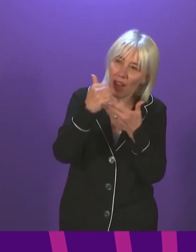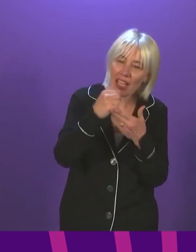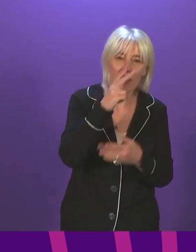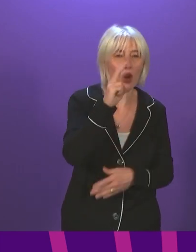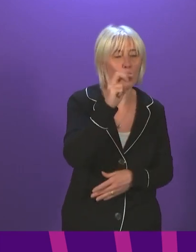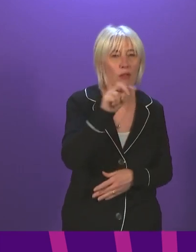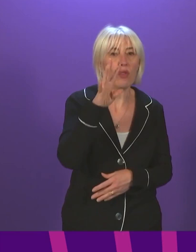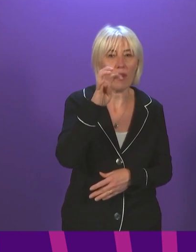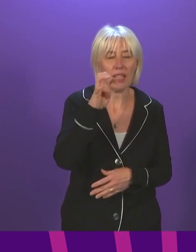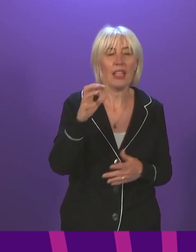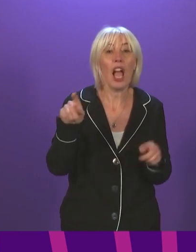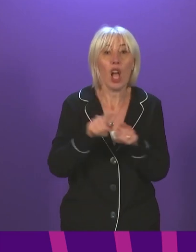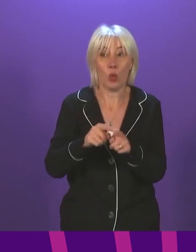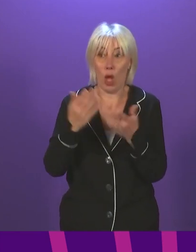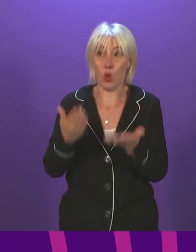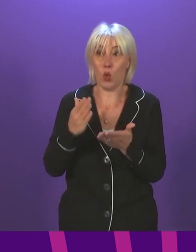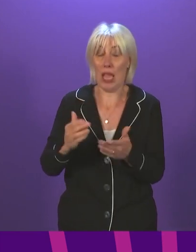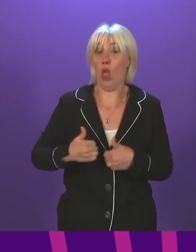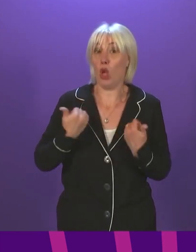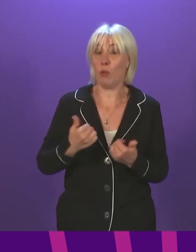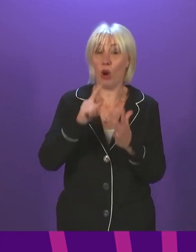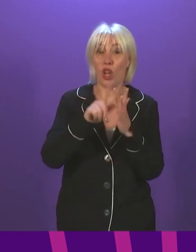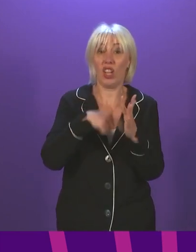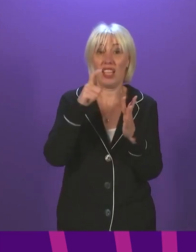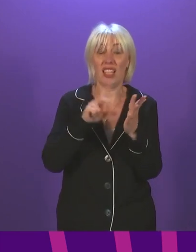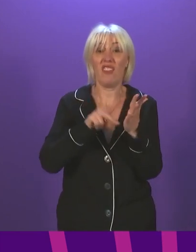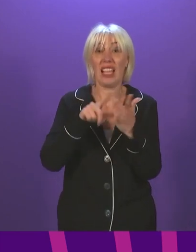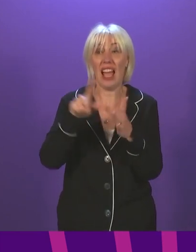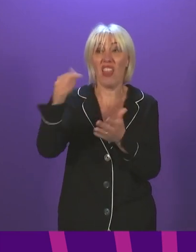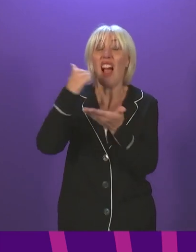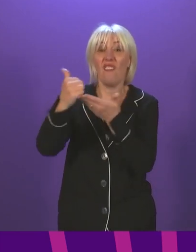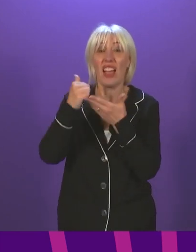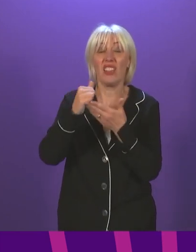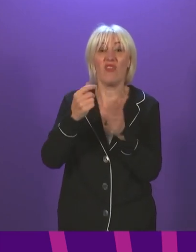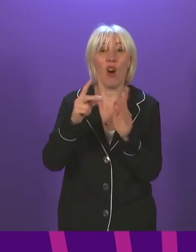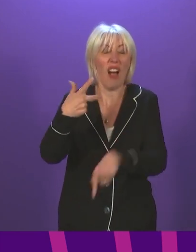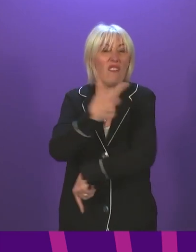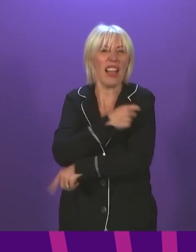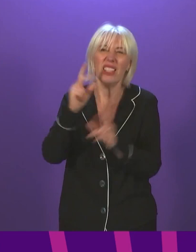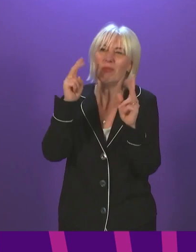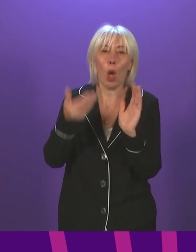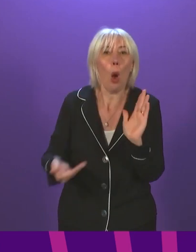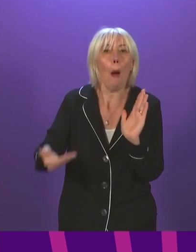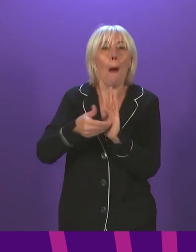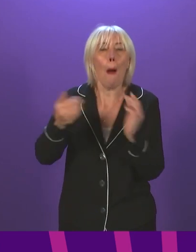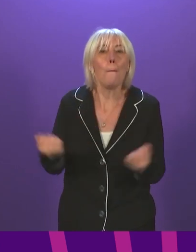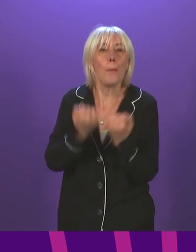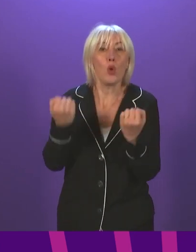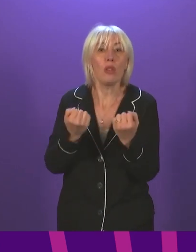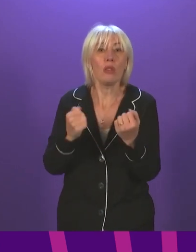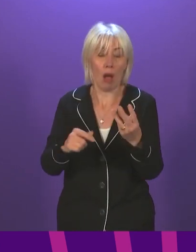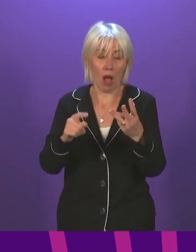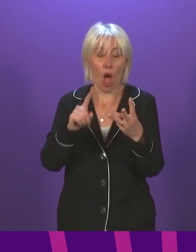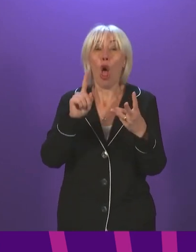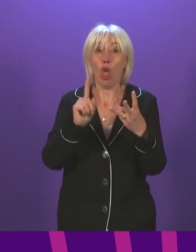have received this morning the final JCVI advice on a vaccine booster programme. This is in addition to the third doses